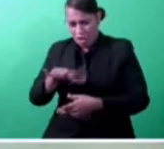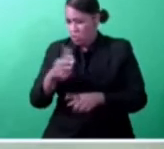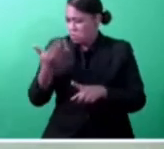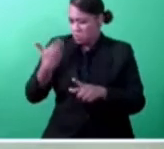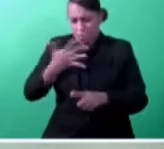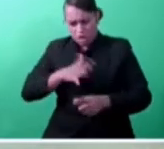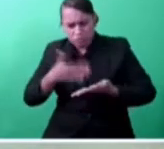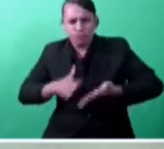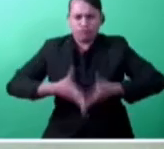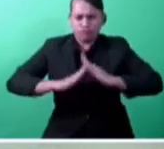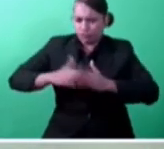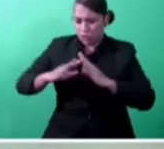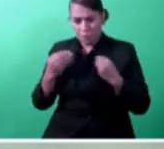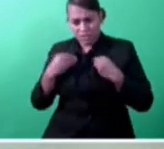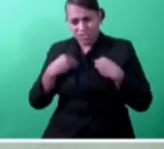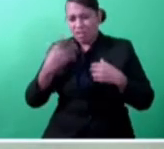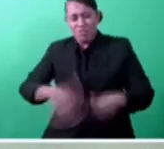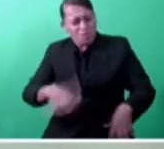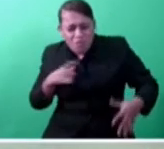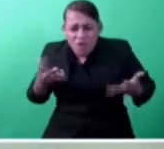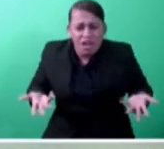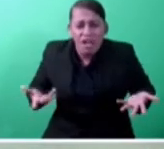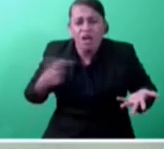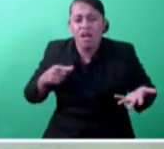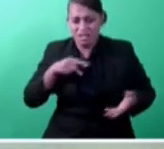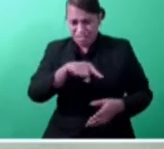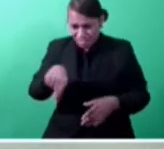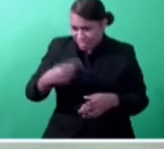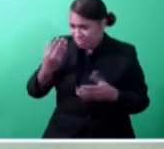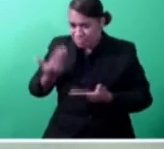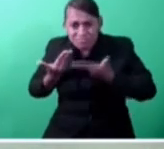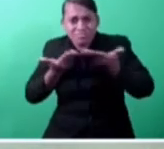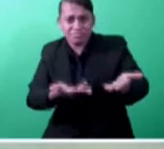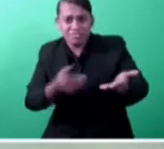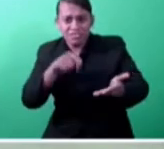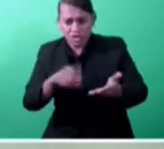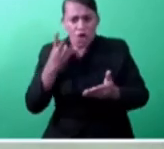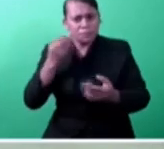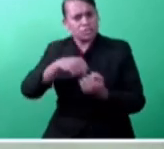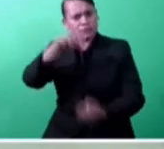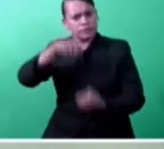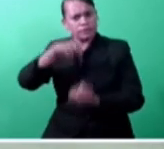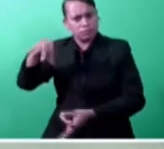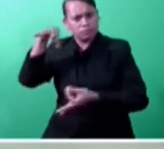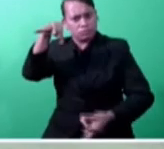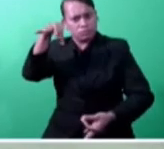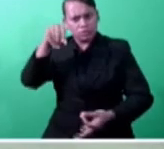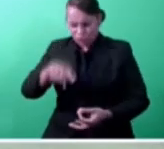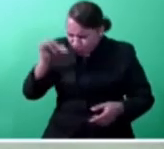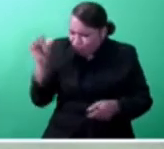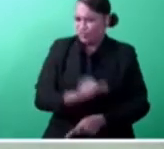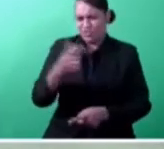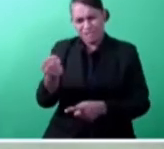Mr Speaker said, why should a business provide a copy of the building completion certificate when this information should be with municipal councils?